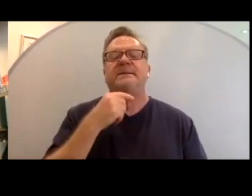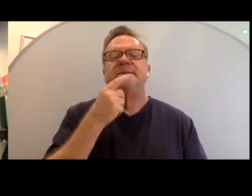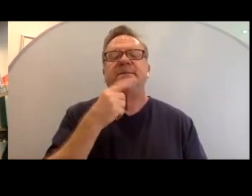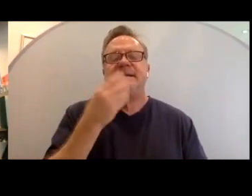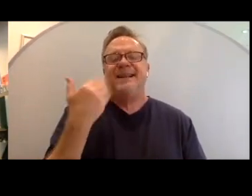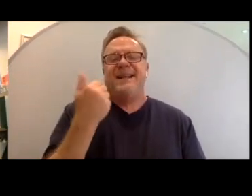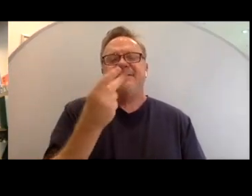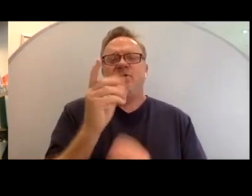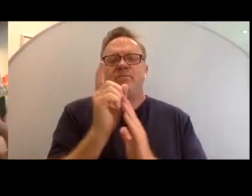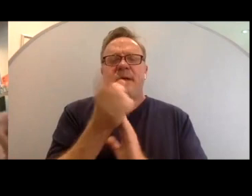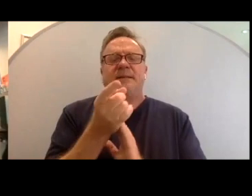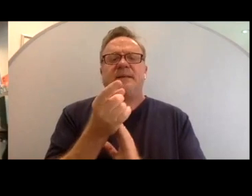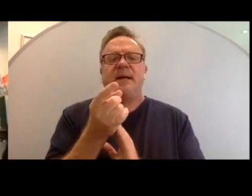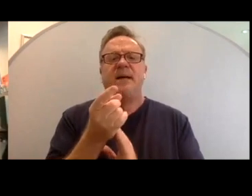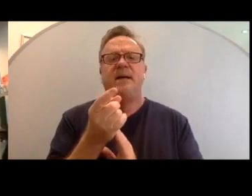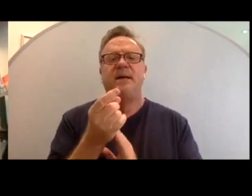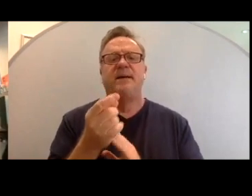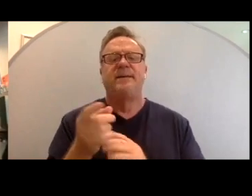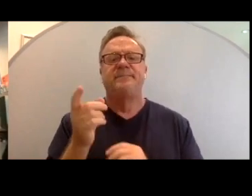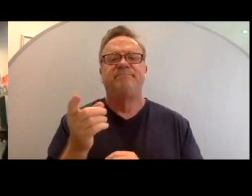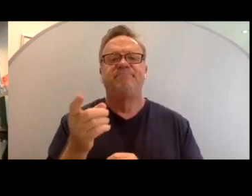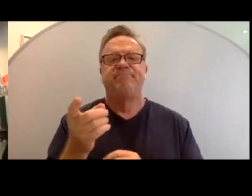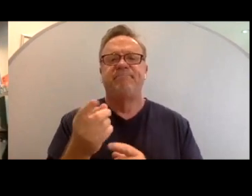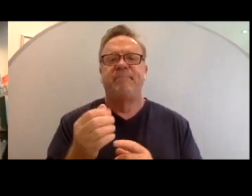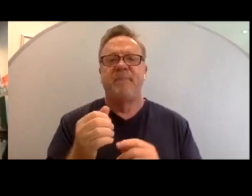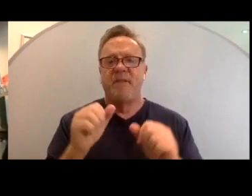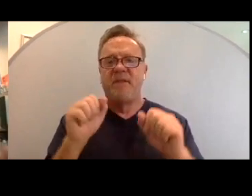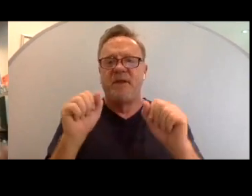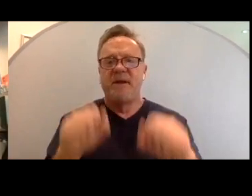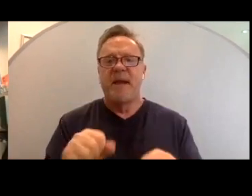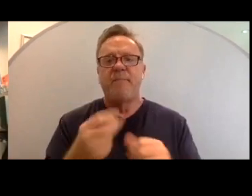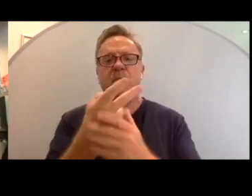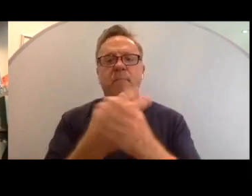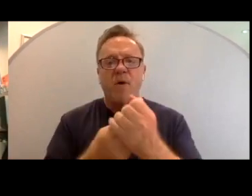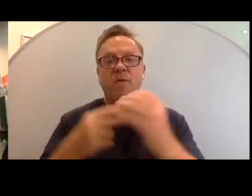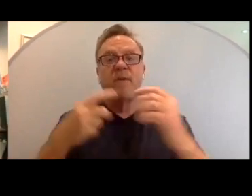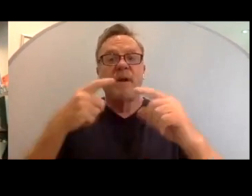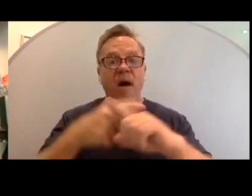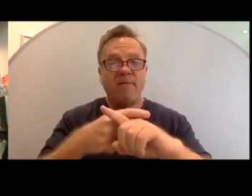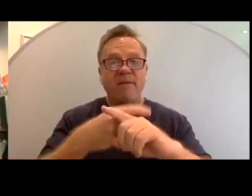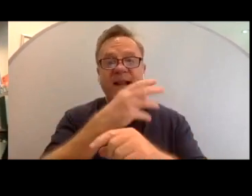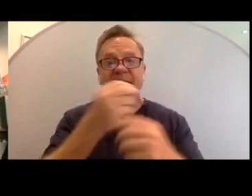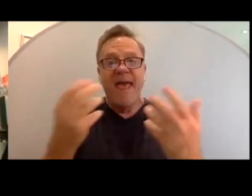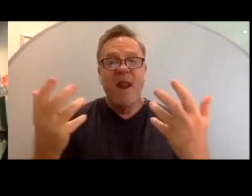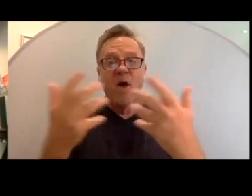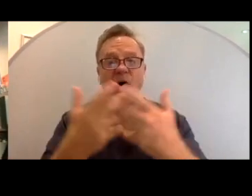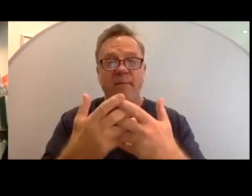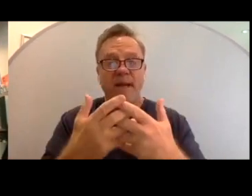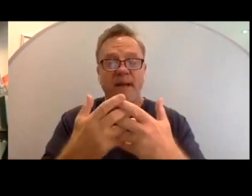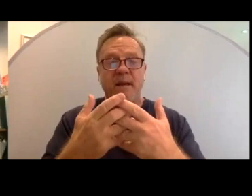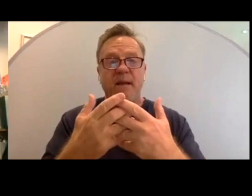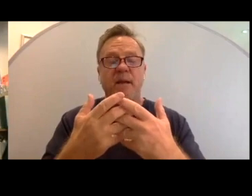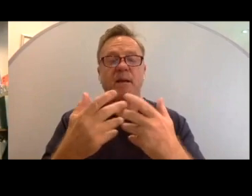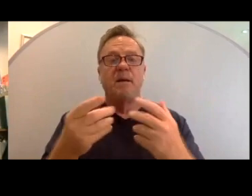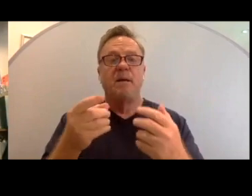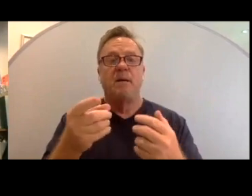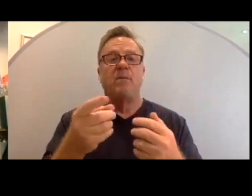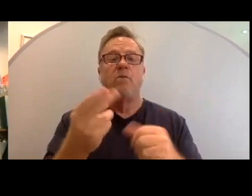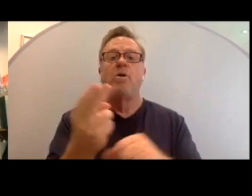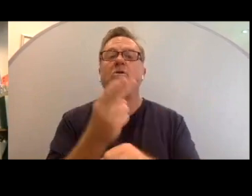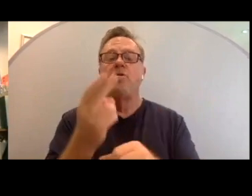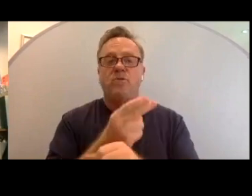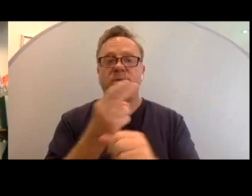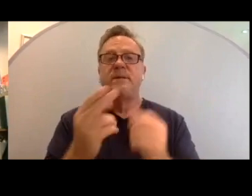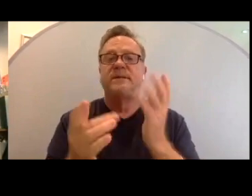moments was that there can be both conflict and harmony with the use of